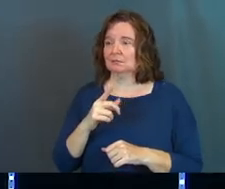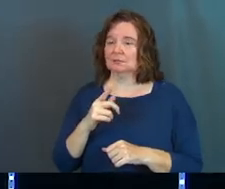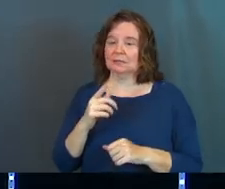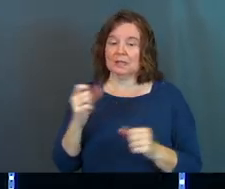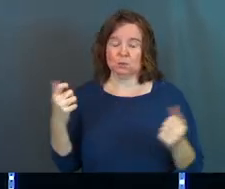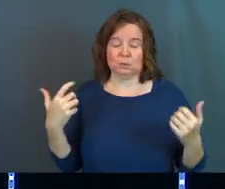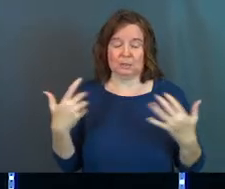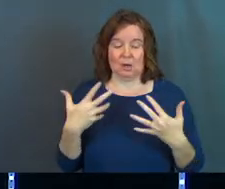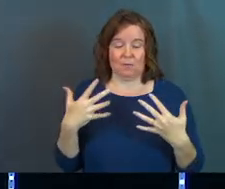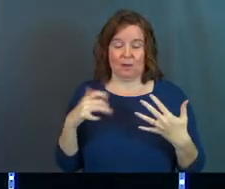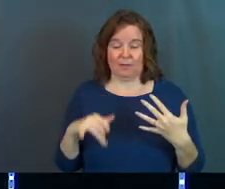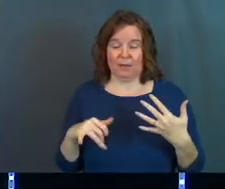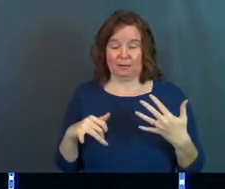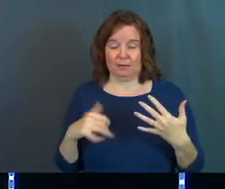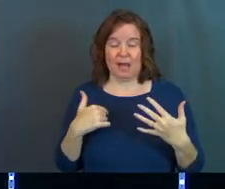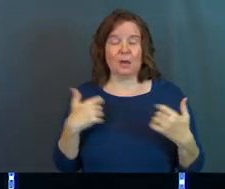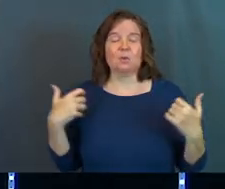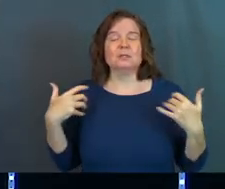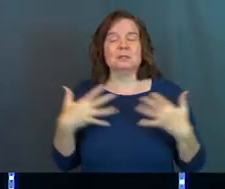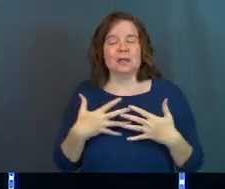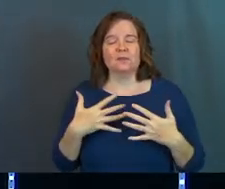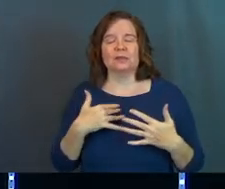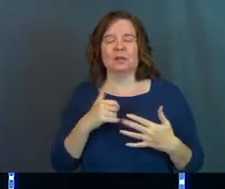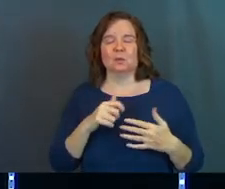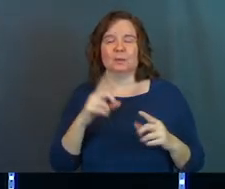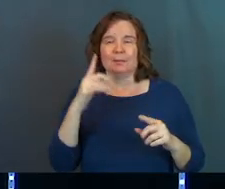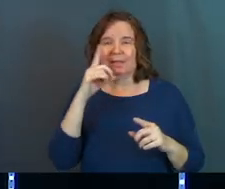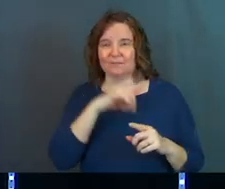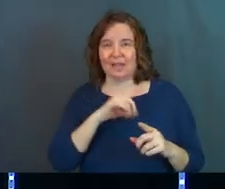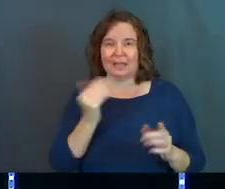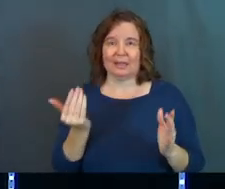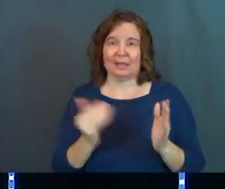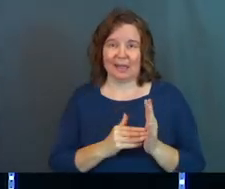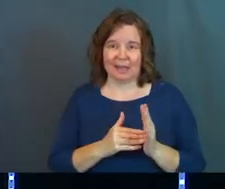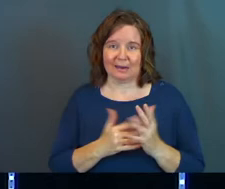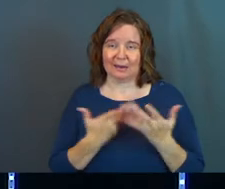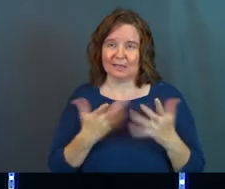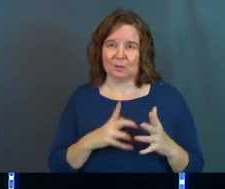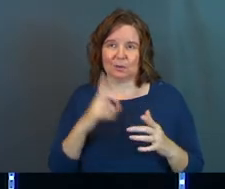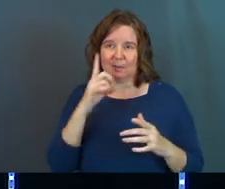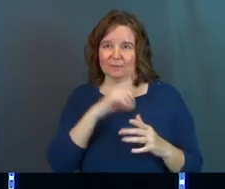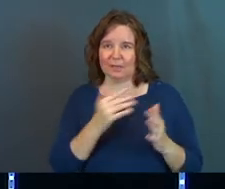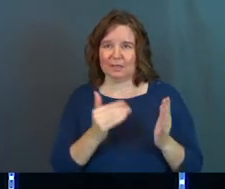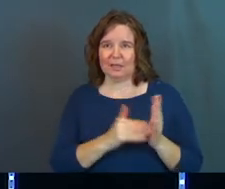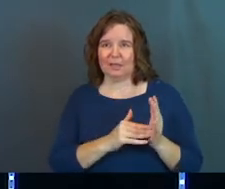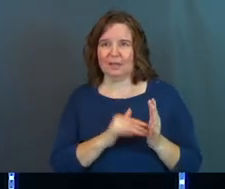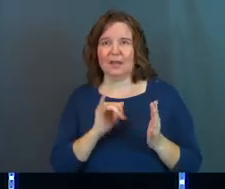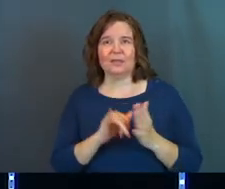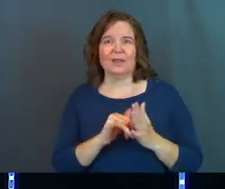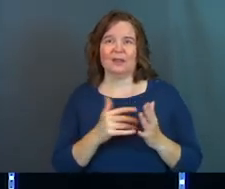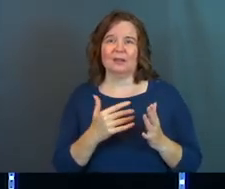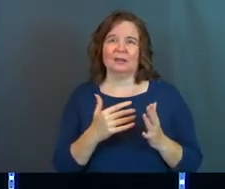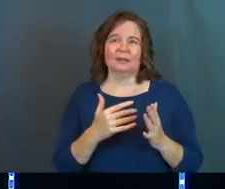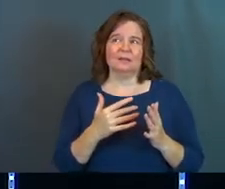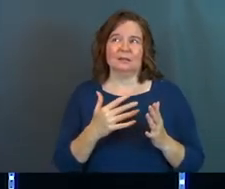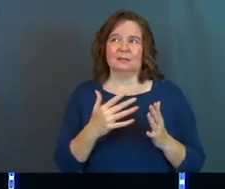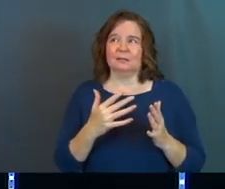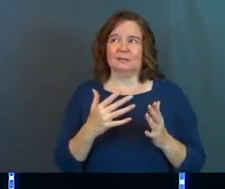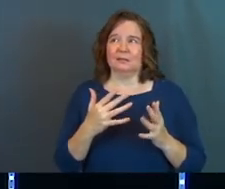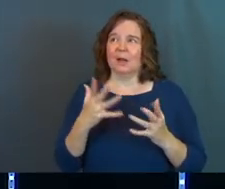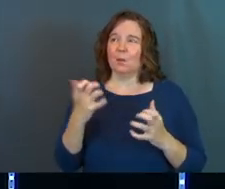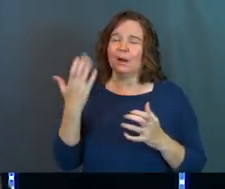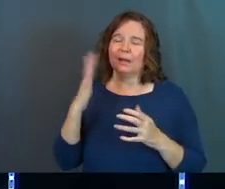Terrified that. I was terrified it was going to be fake again. Terrified. God, make it real.